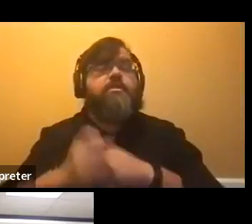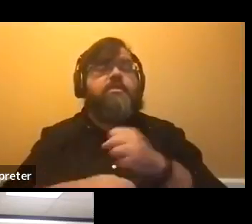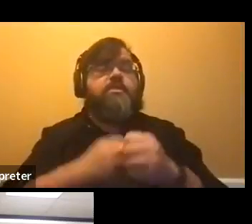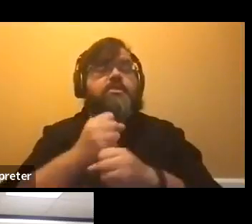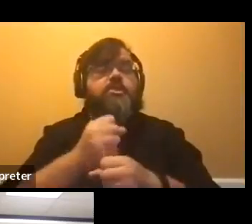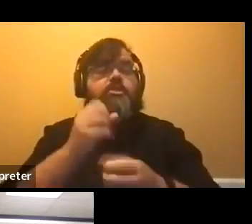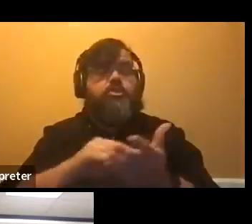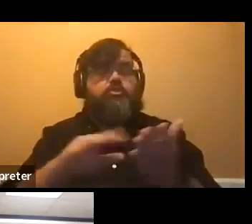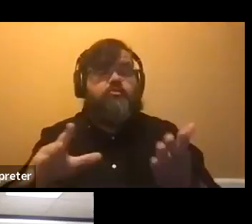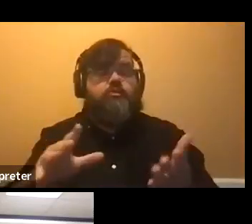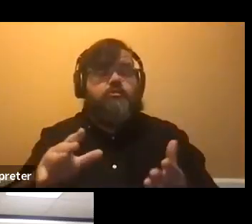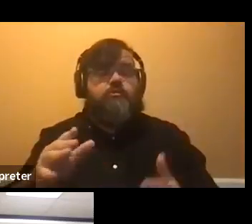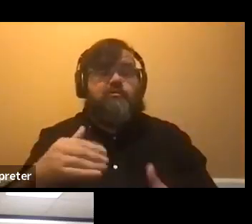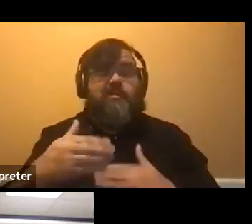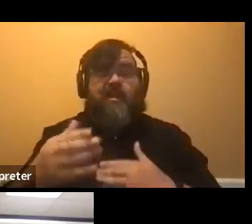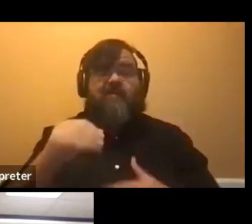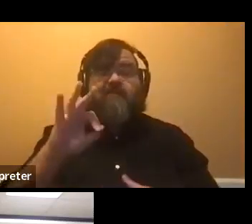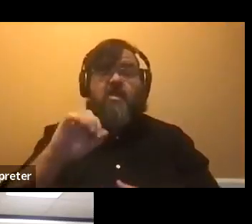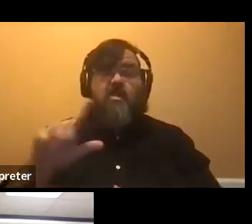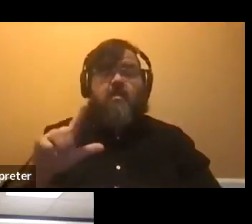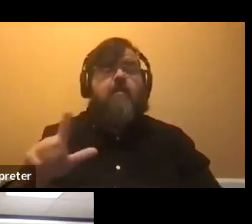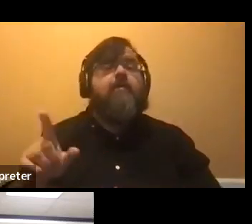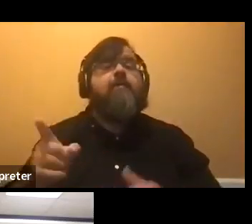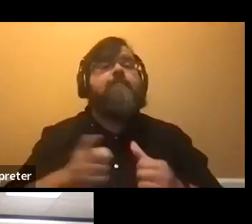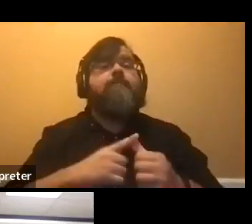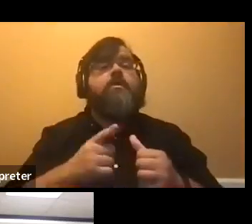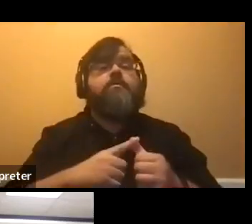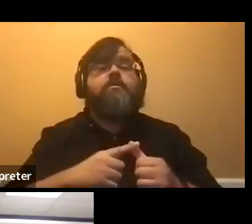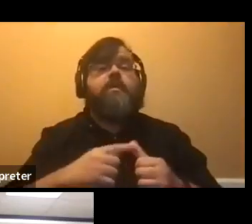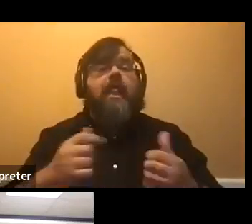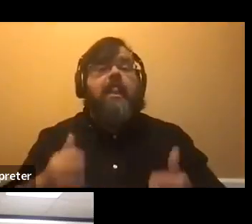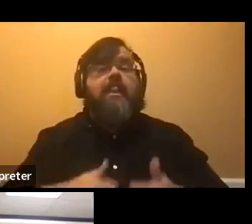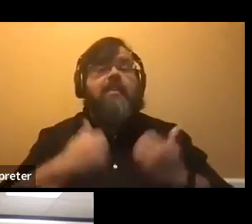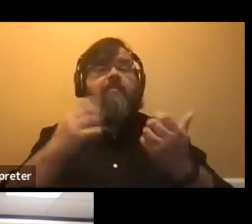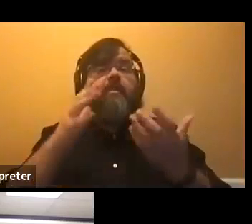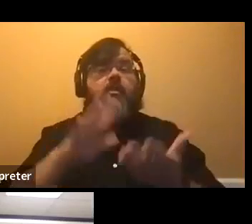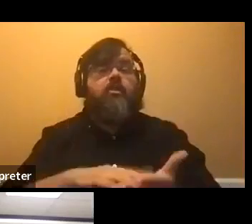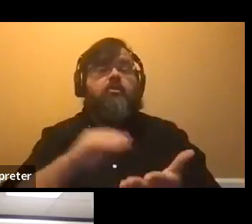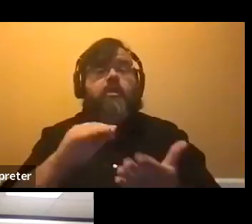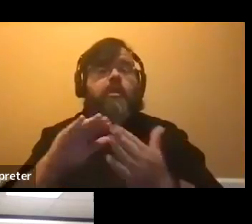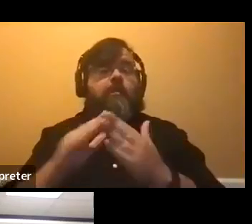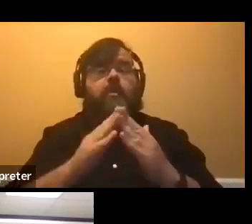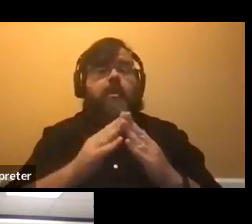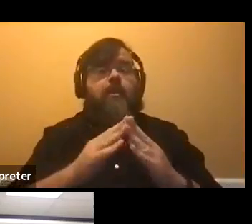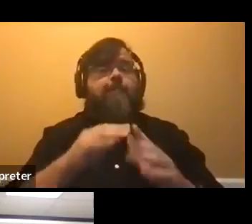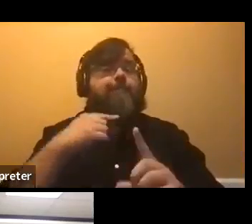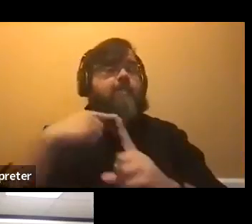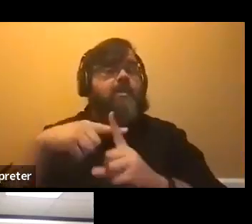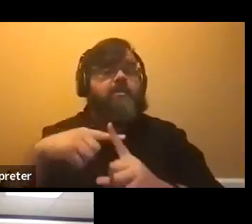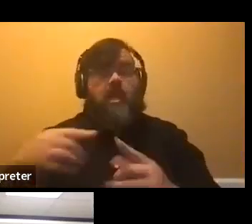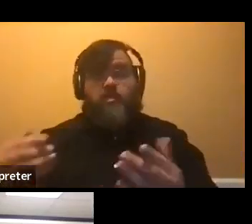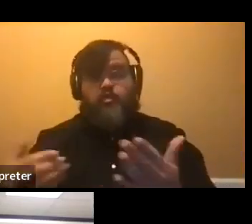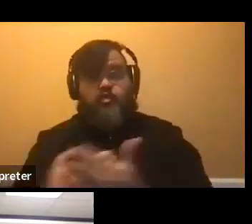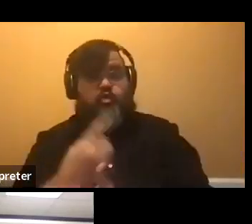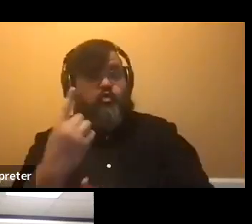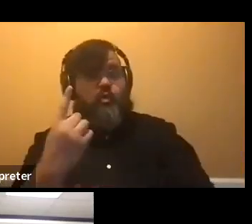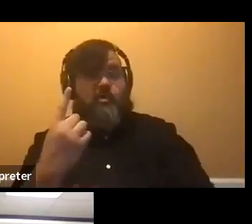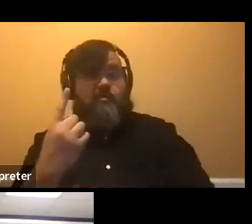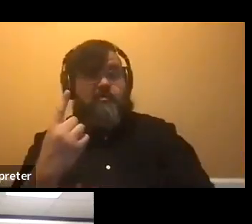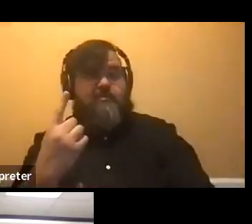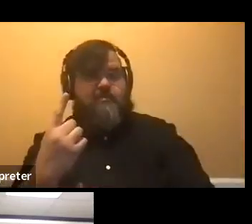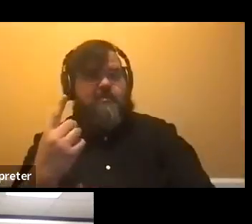so I'll start then. Um, year living learning community, as well as a new living learning community. It's an extension of one we've had, um,